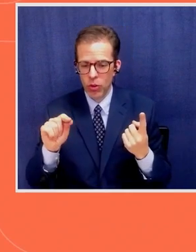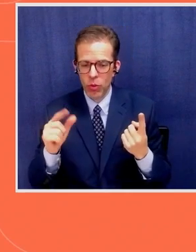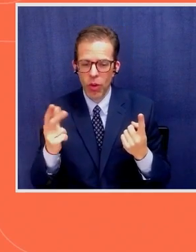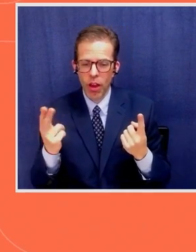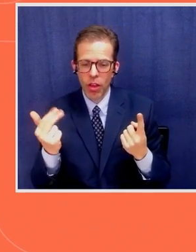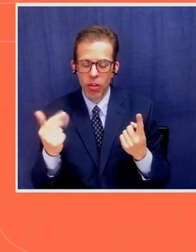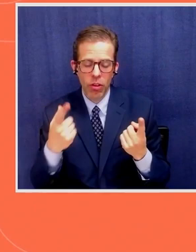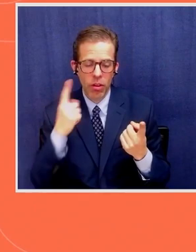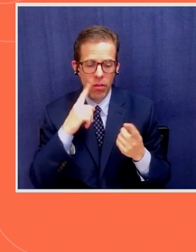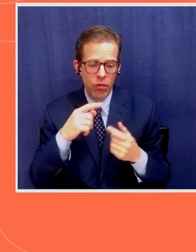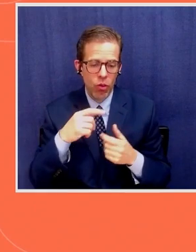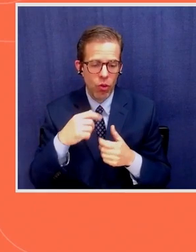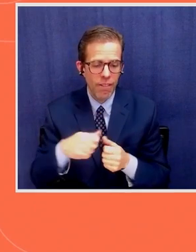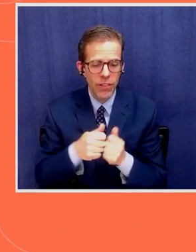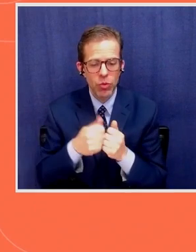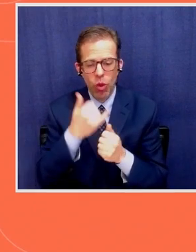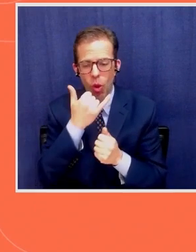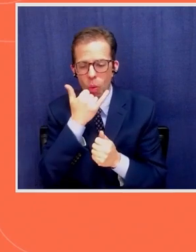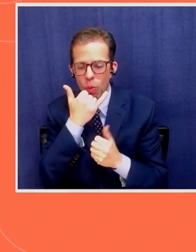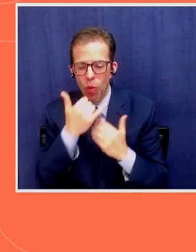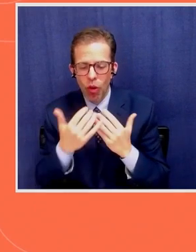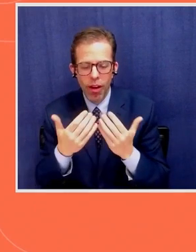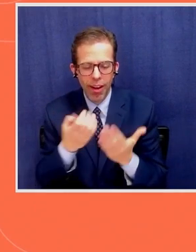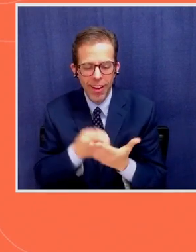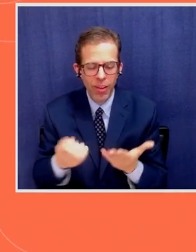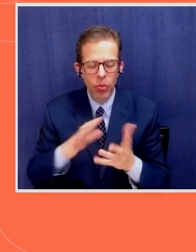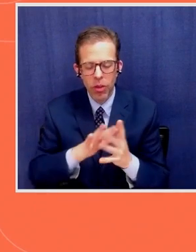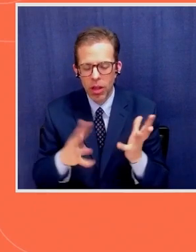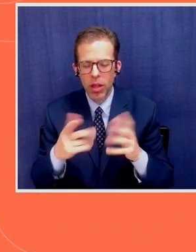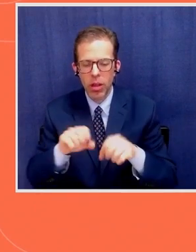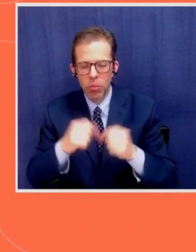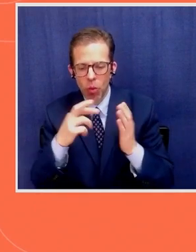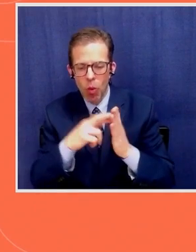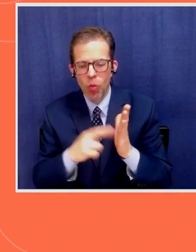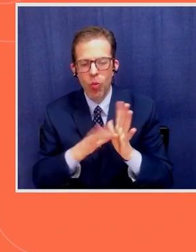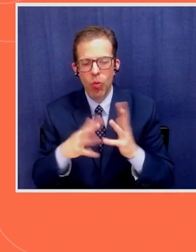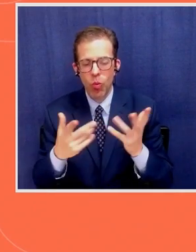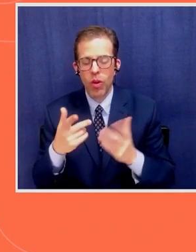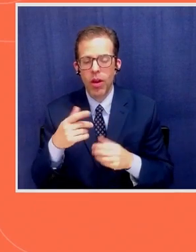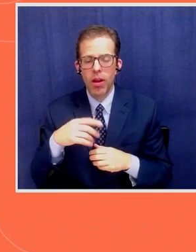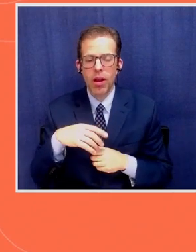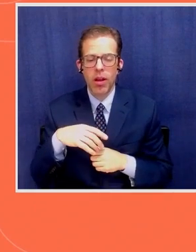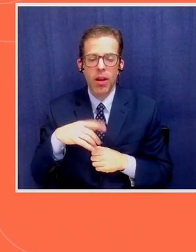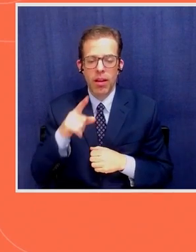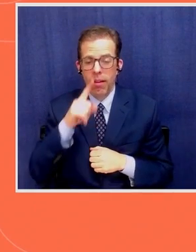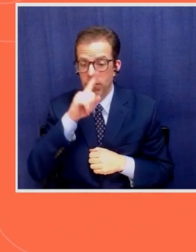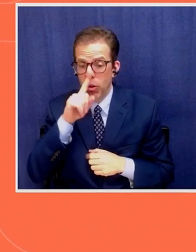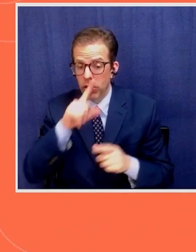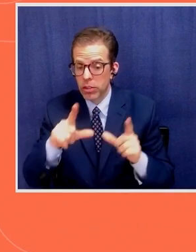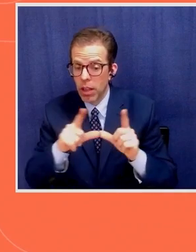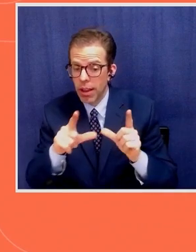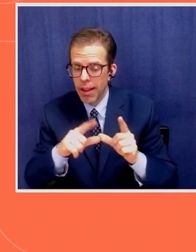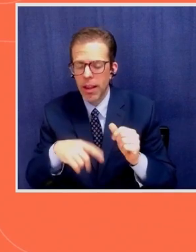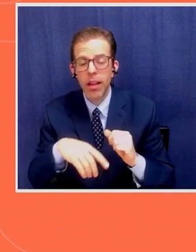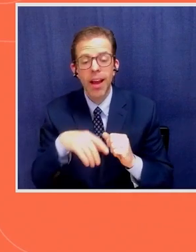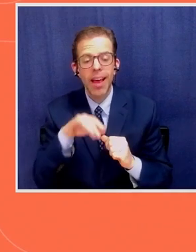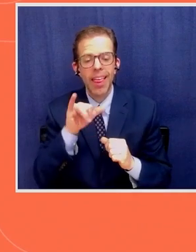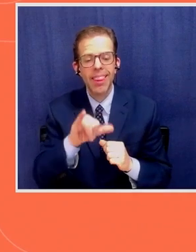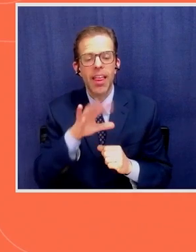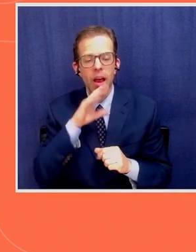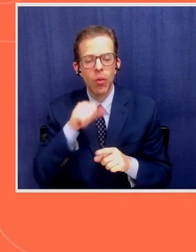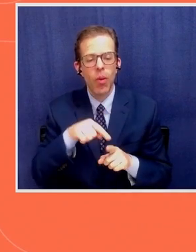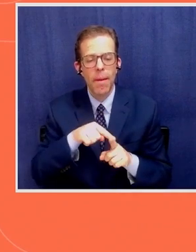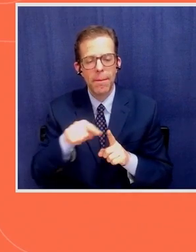But fishing with the wrong gears and the rest of it. And fishing with the fortune essences. And that was mainly because